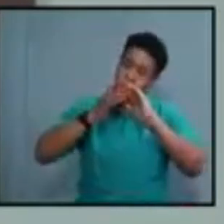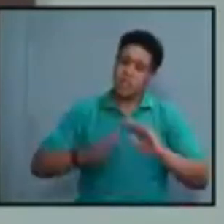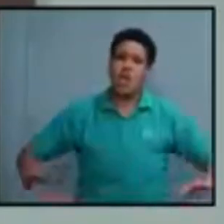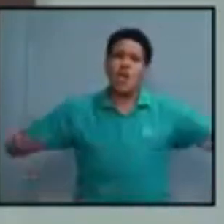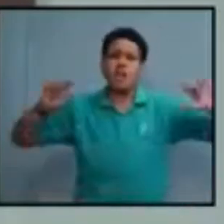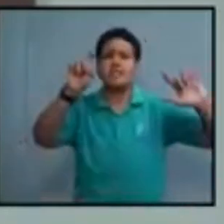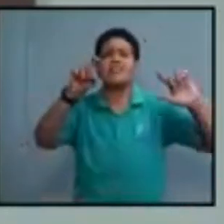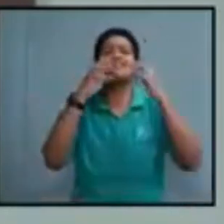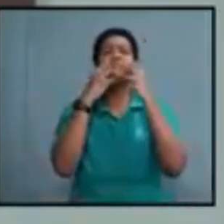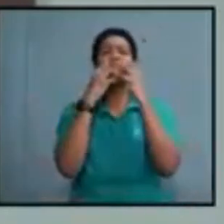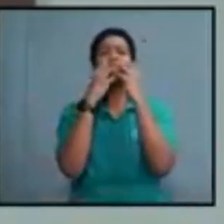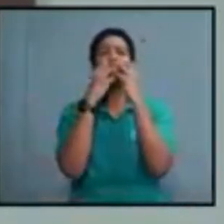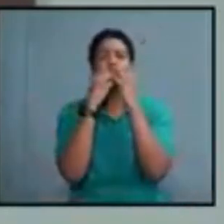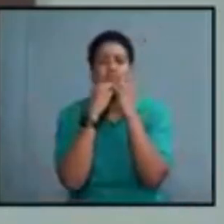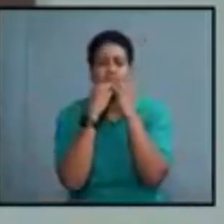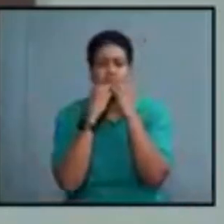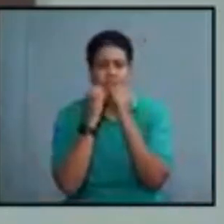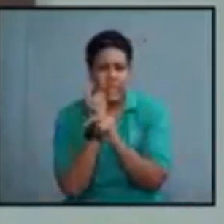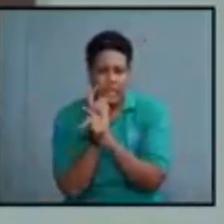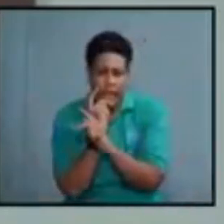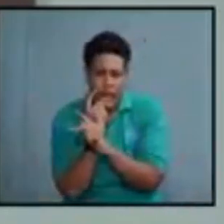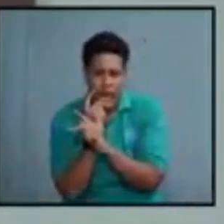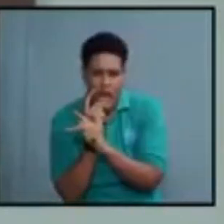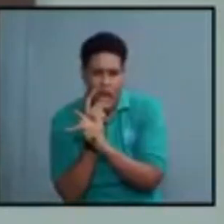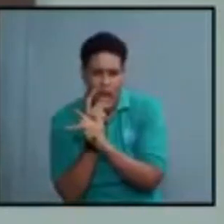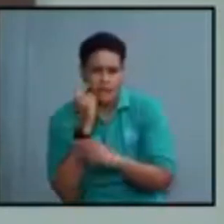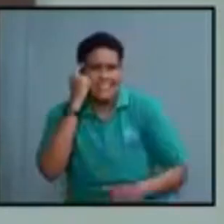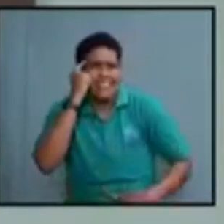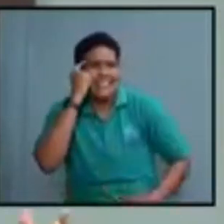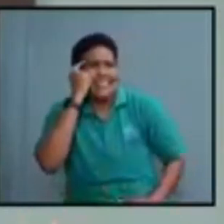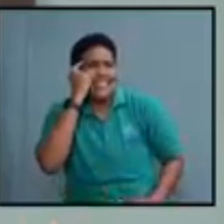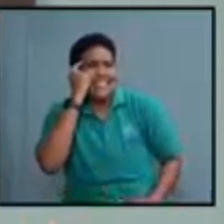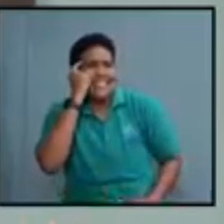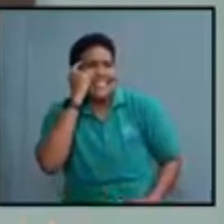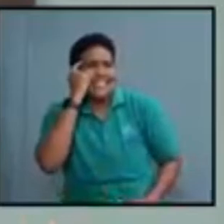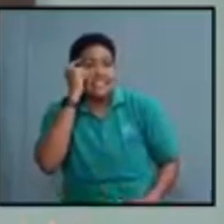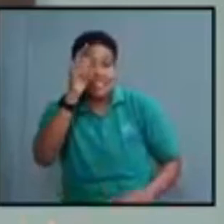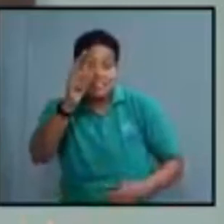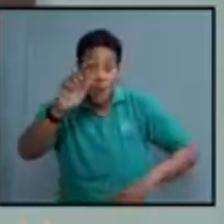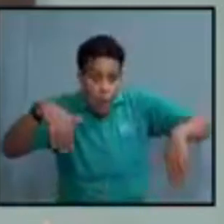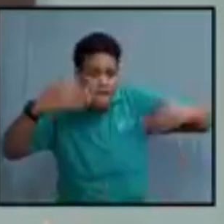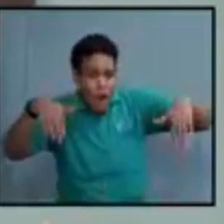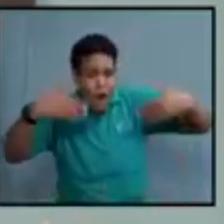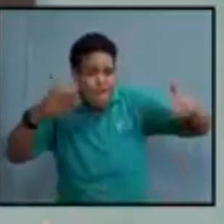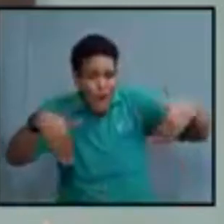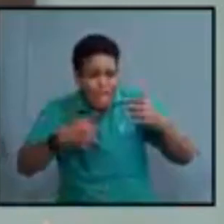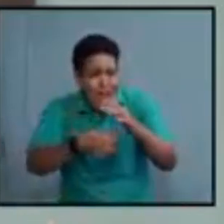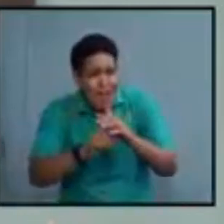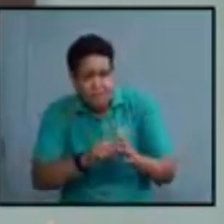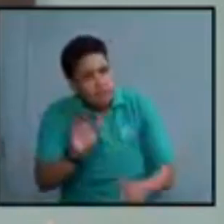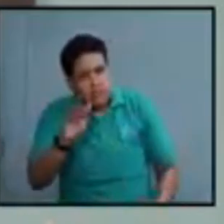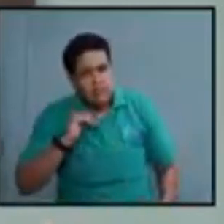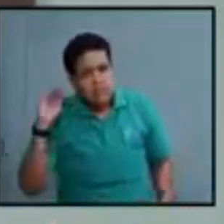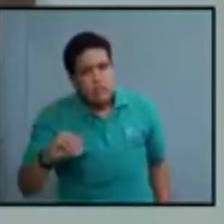take great care and precaution. We can't overemphasize this, that